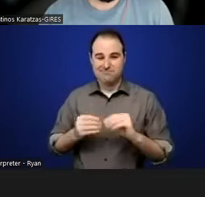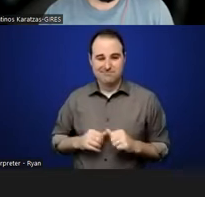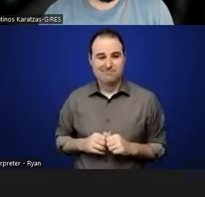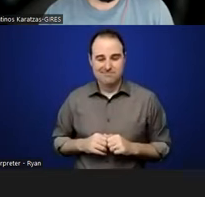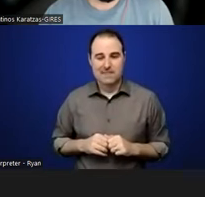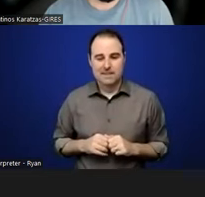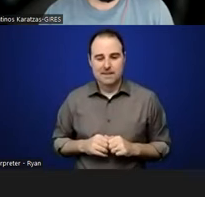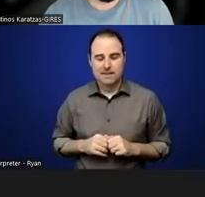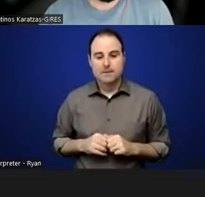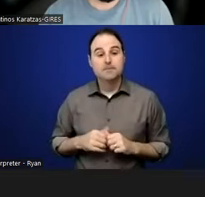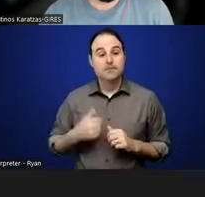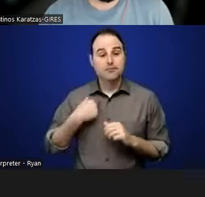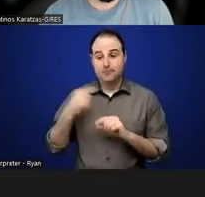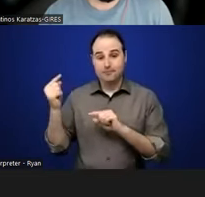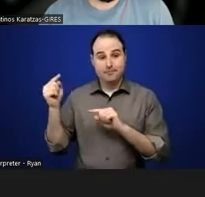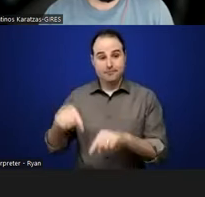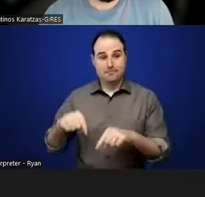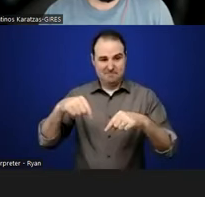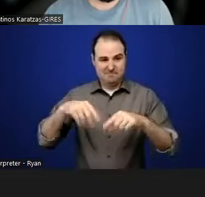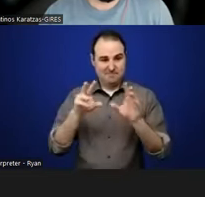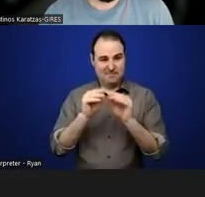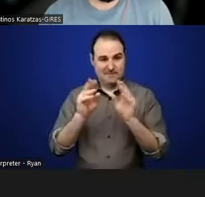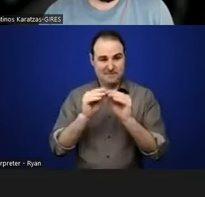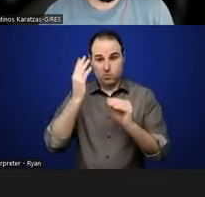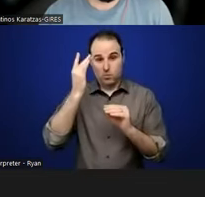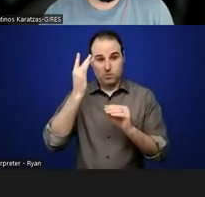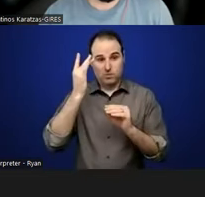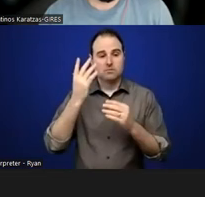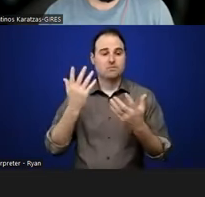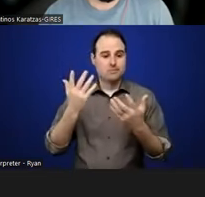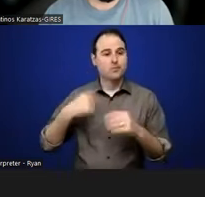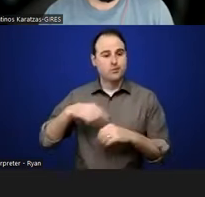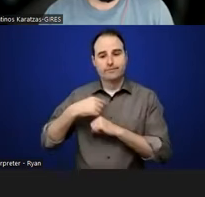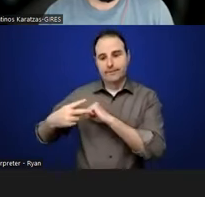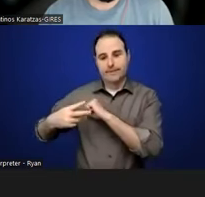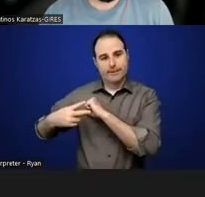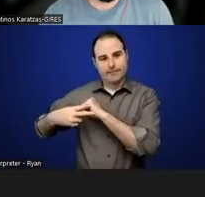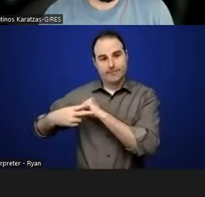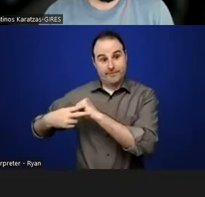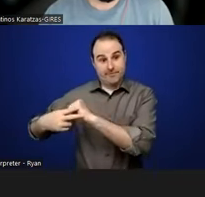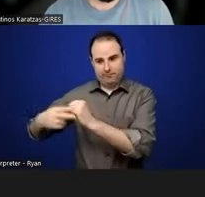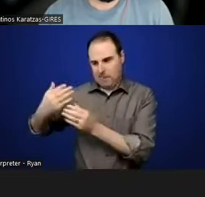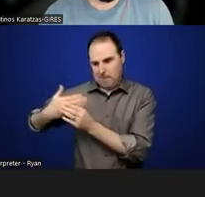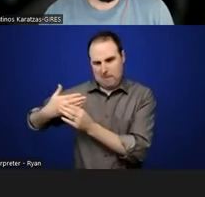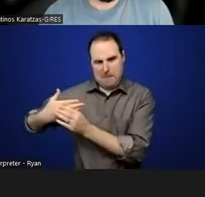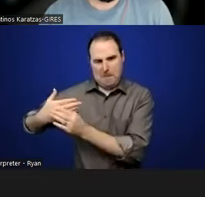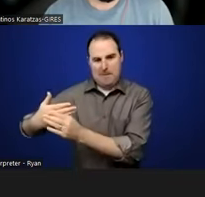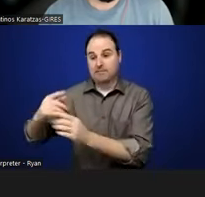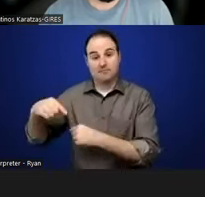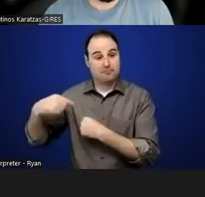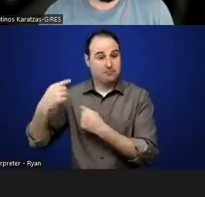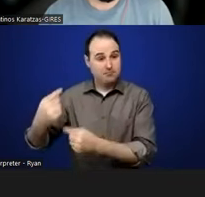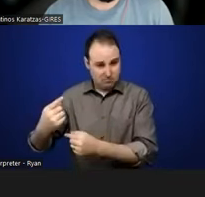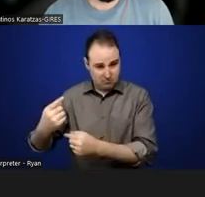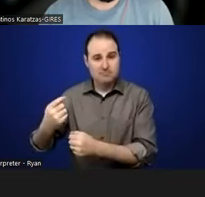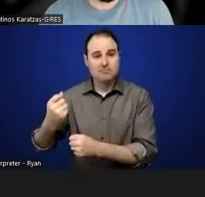I came to this seminar because I, I, we've been building oral history archives over the last several years. I was fortunate enough to go to the